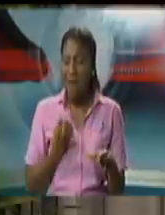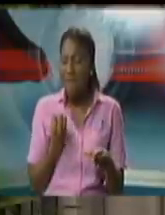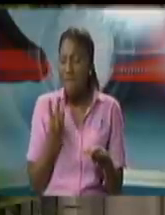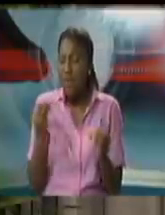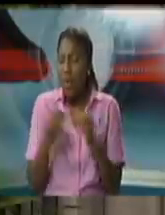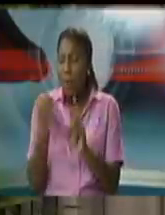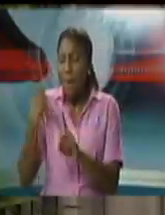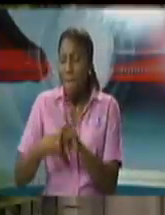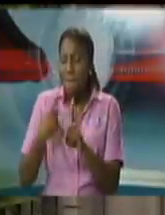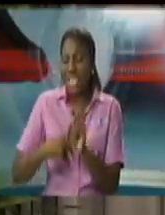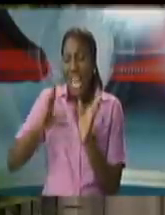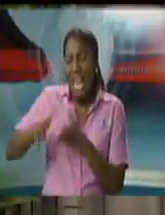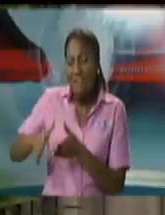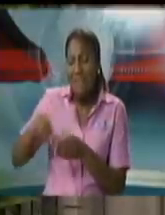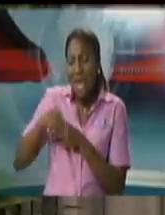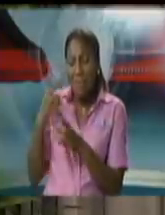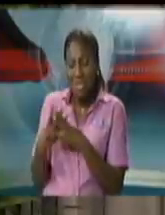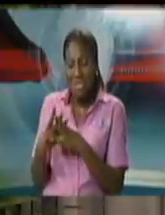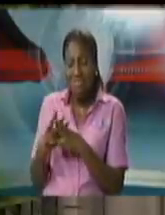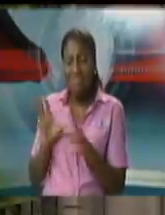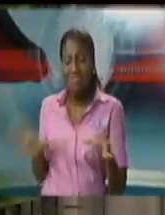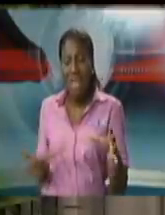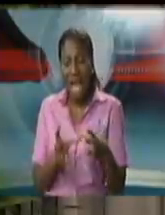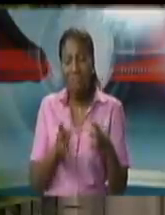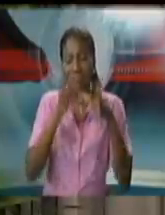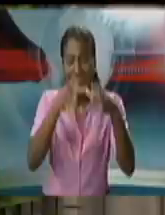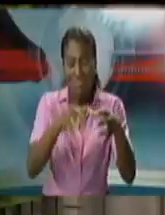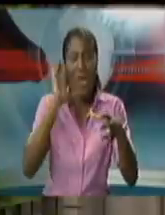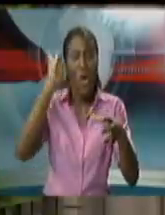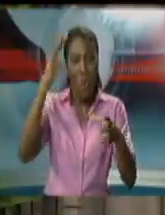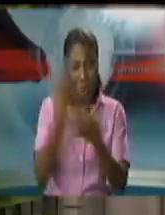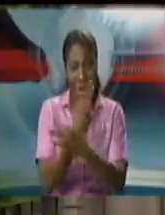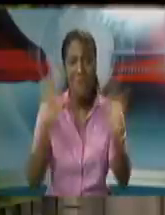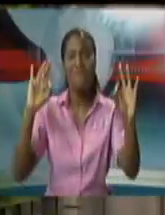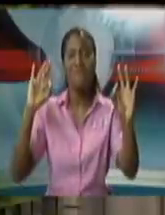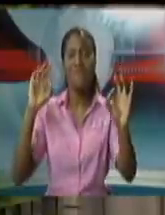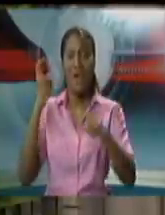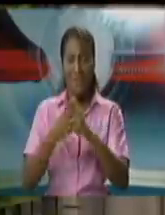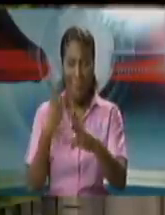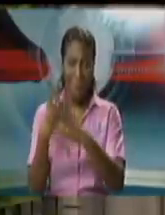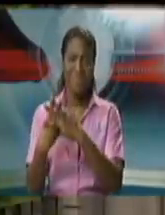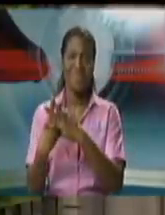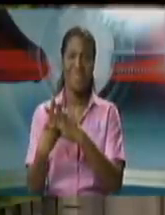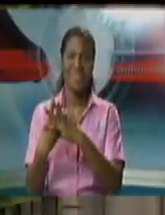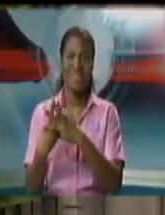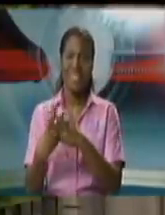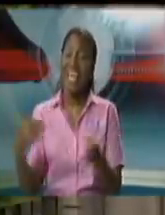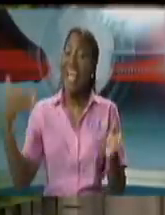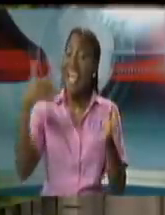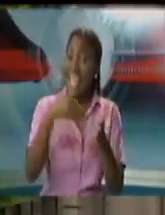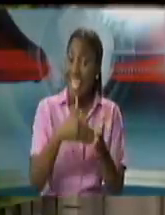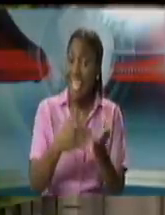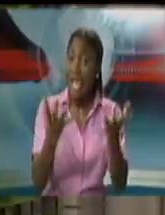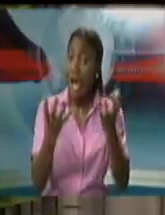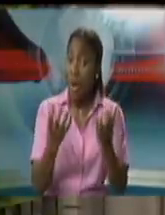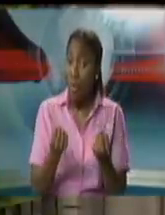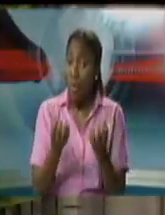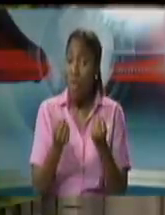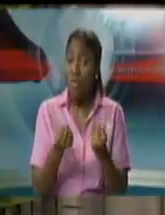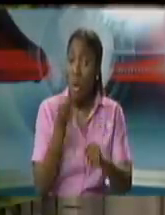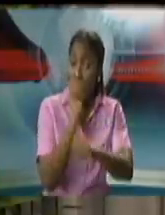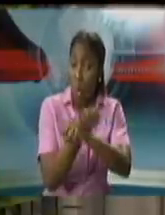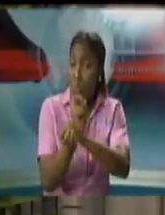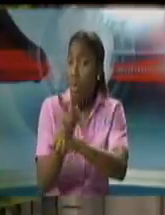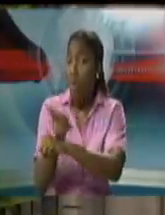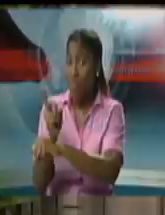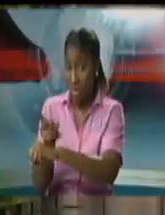so this has allowed us a very significant area of operation again i want to caution there are a couple